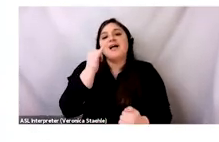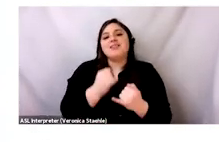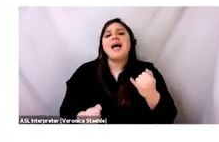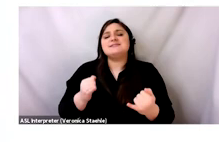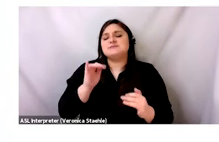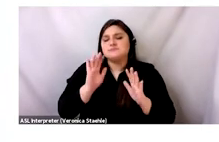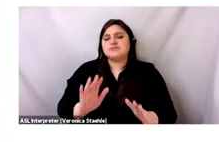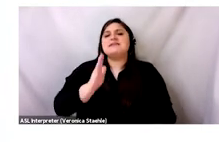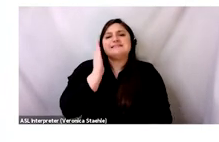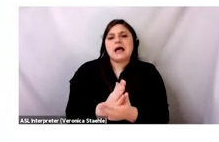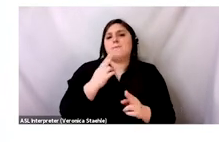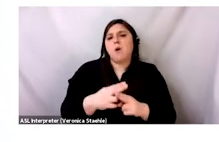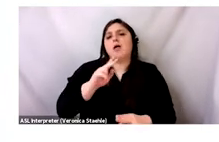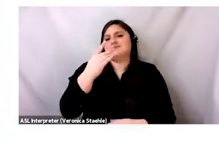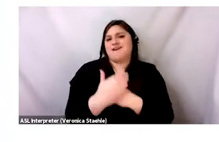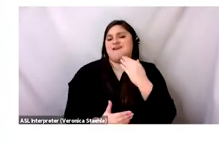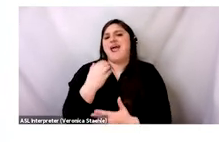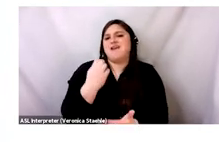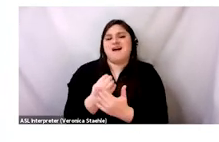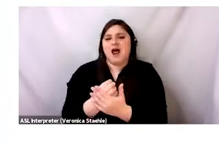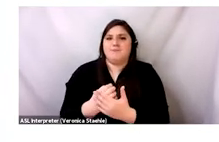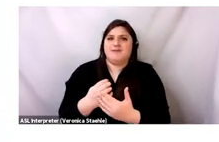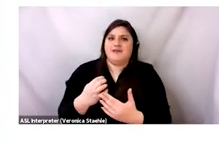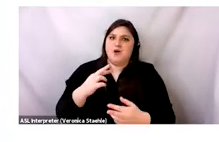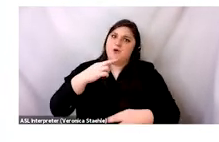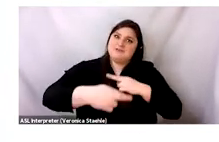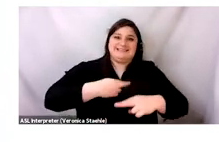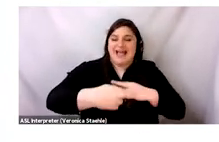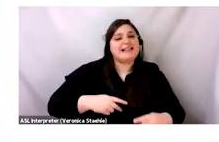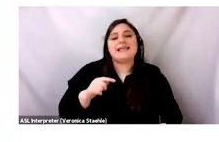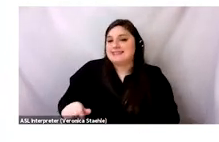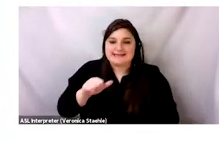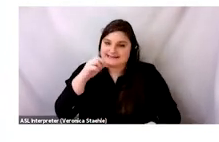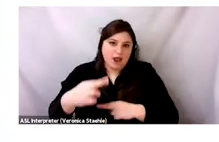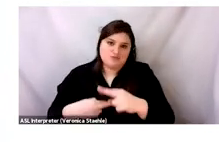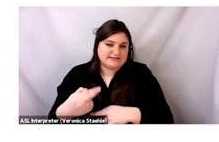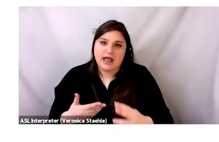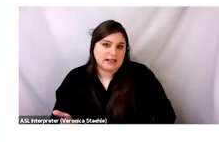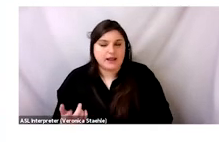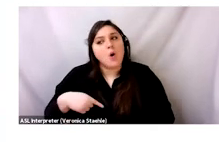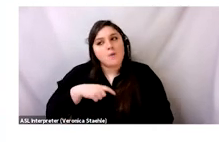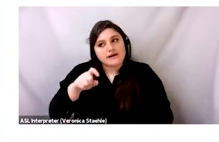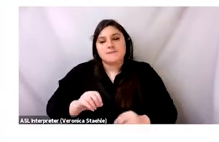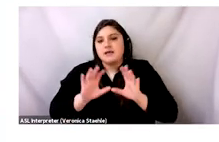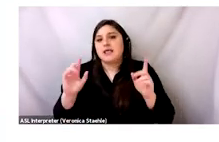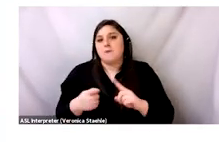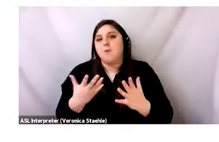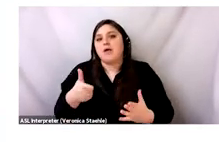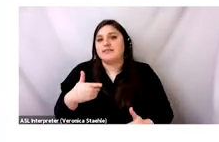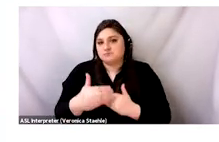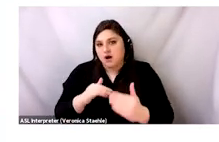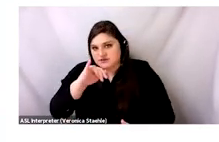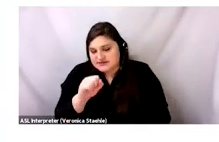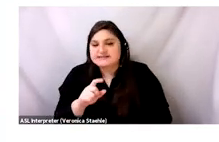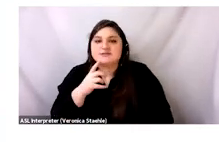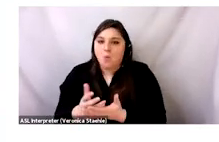lastly, we need to stop calling the second-hand clothing economy recycling, right? We need to be clear about what this